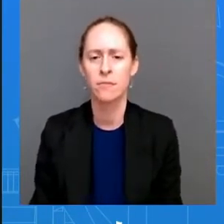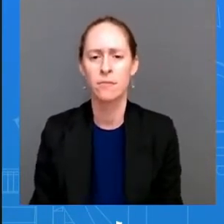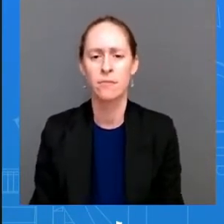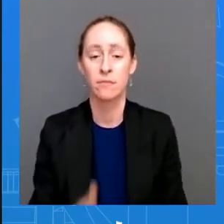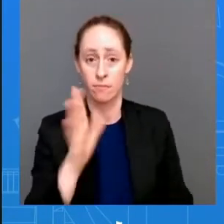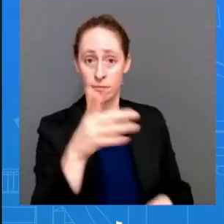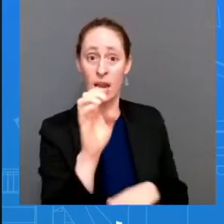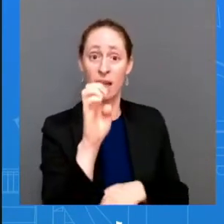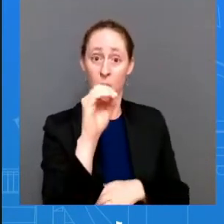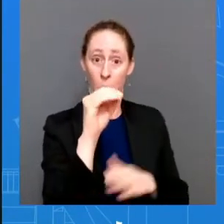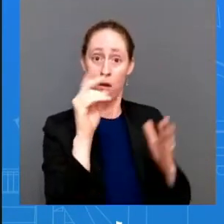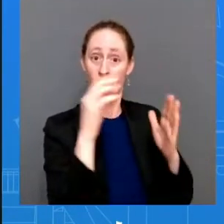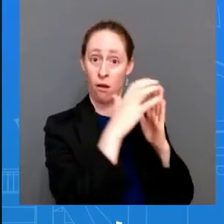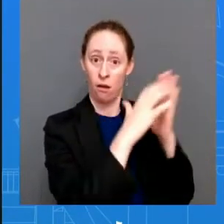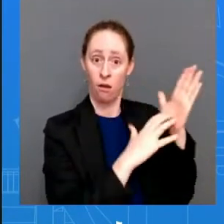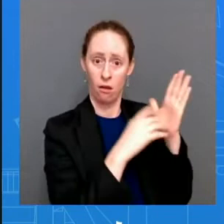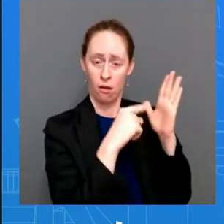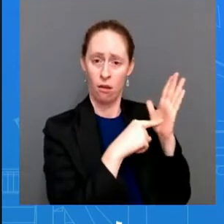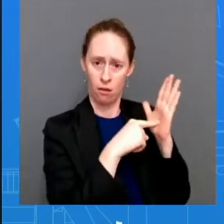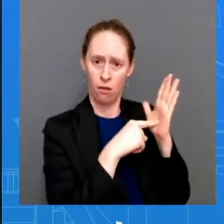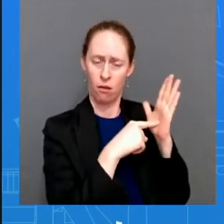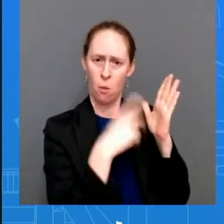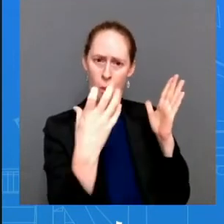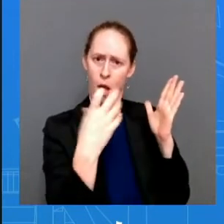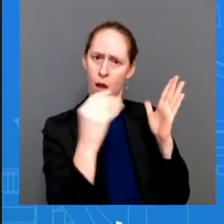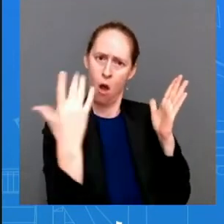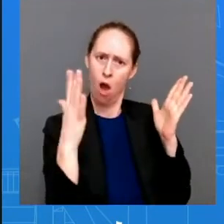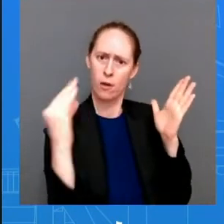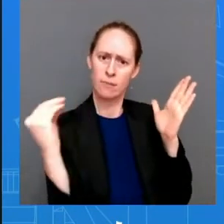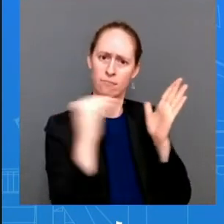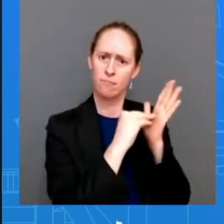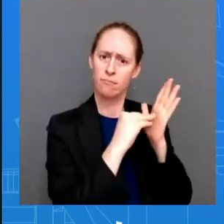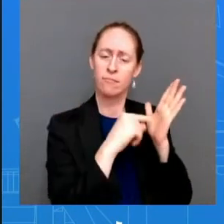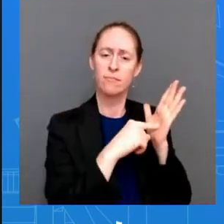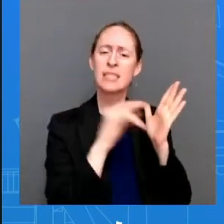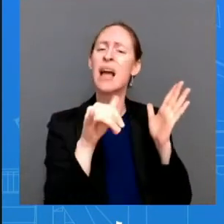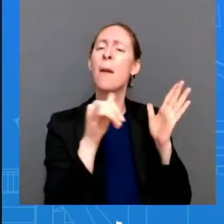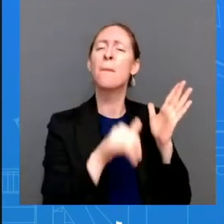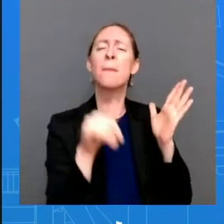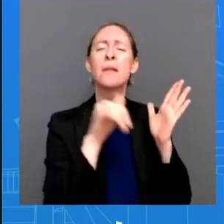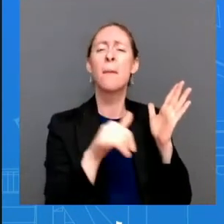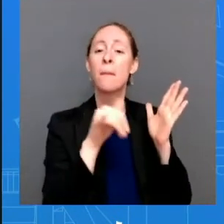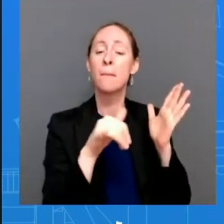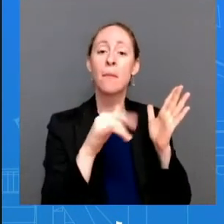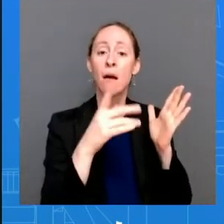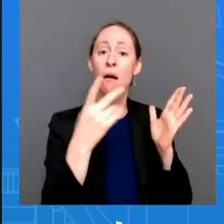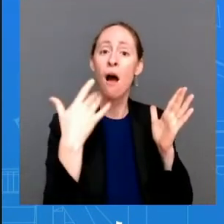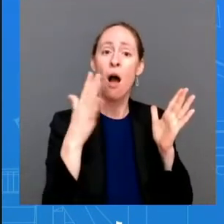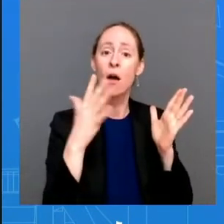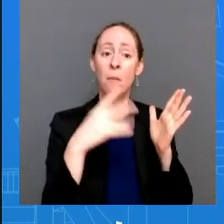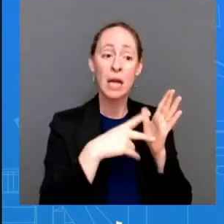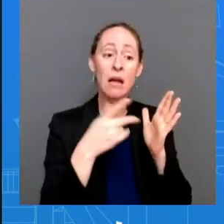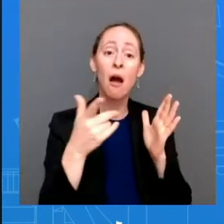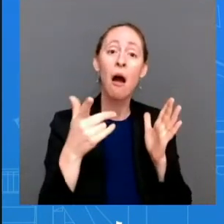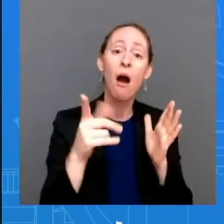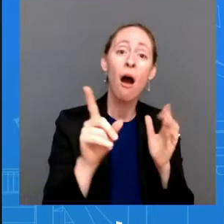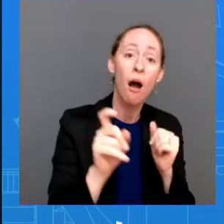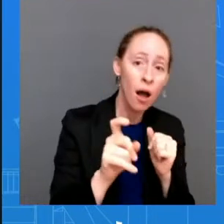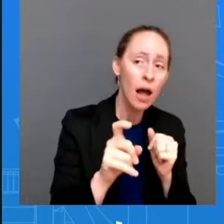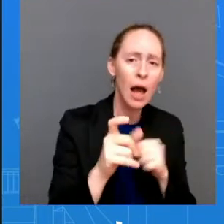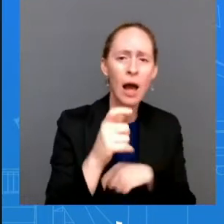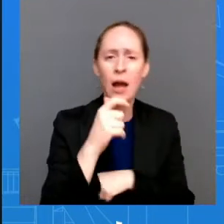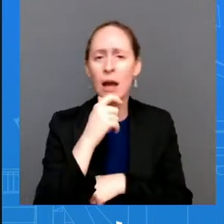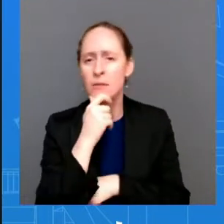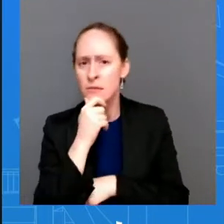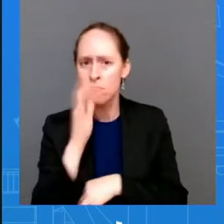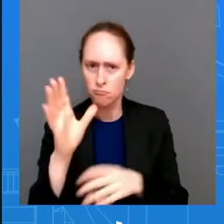uh that he signs so it is in line uh with that look i mean just to you know it's really important what